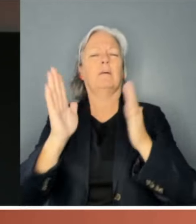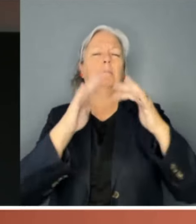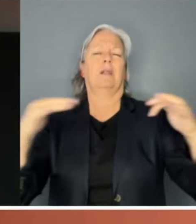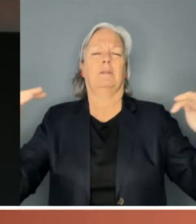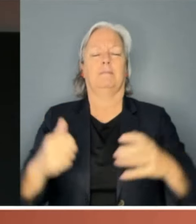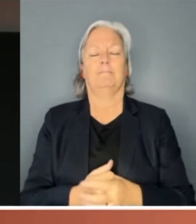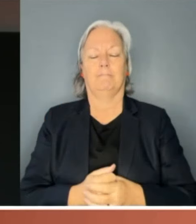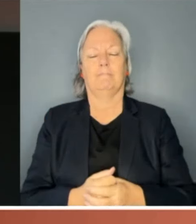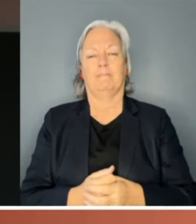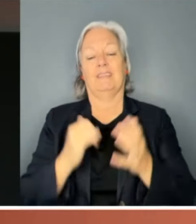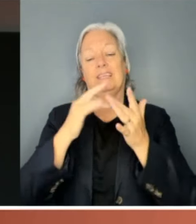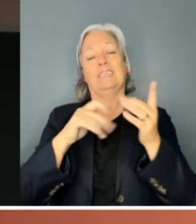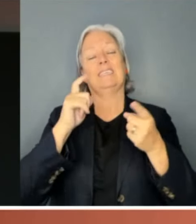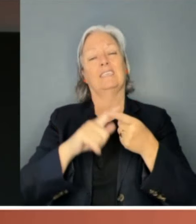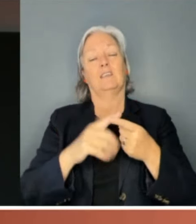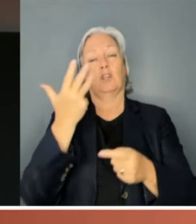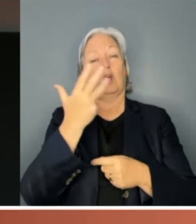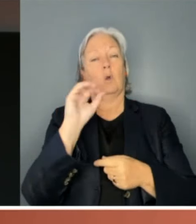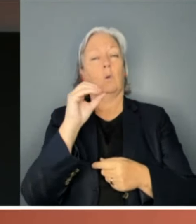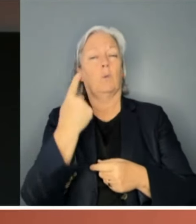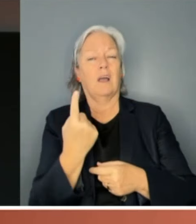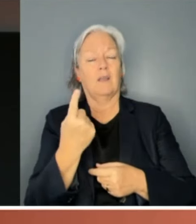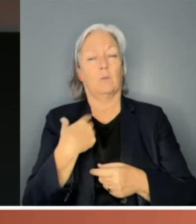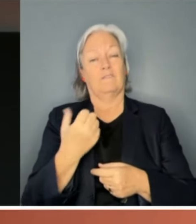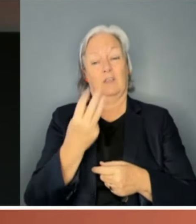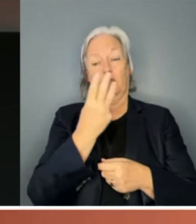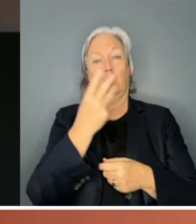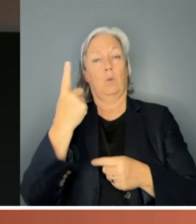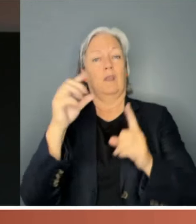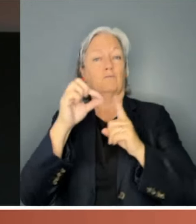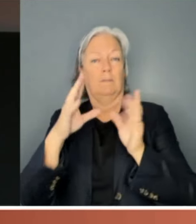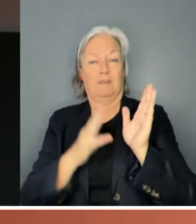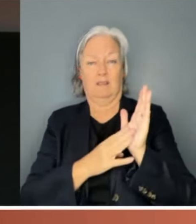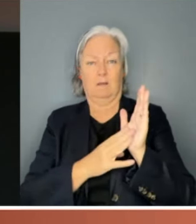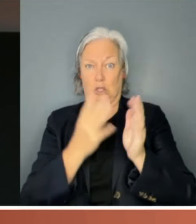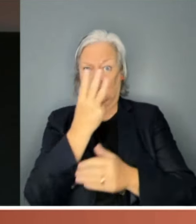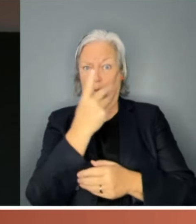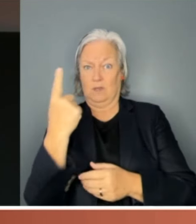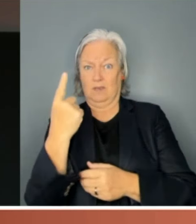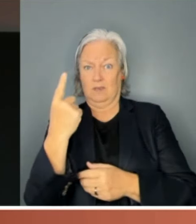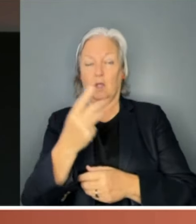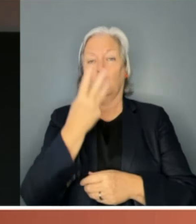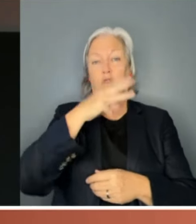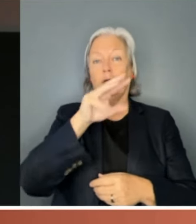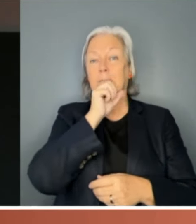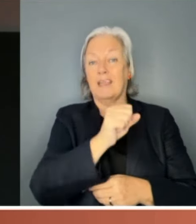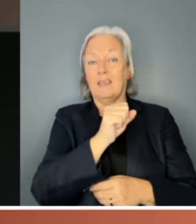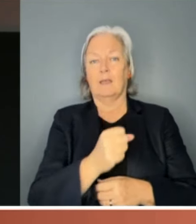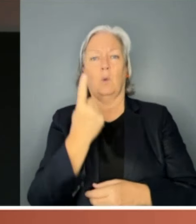1901, Australia has had 31 Prime Ministers. 30 men, one woman.